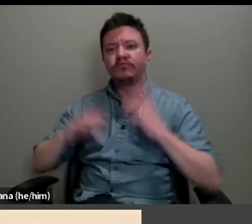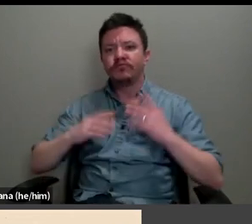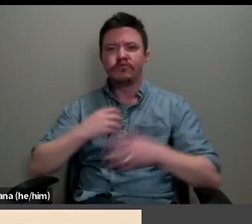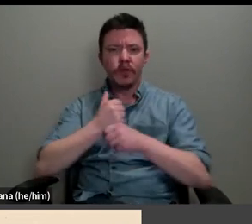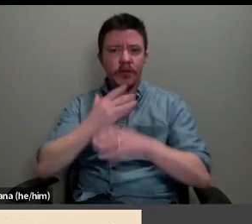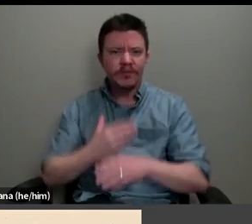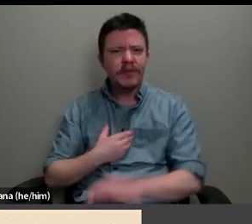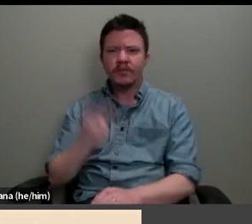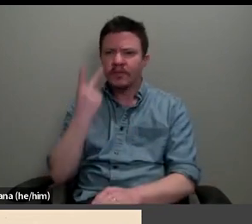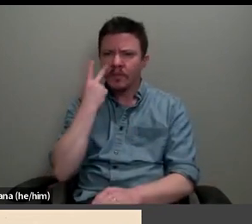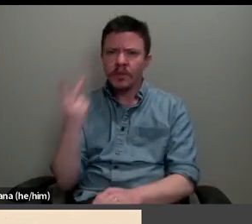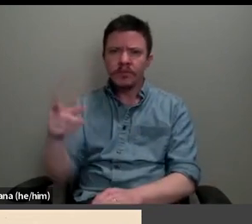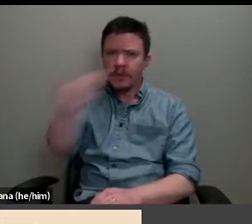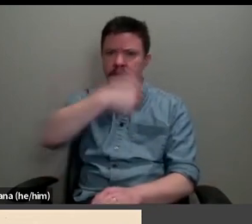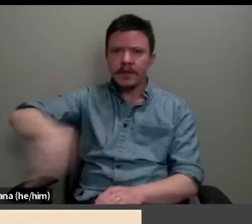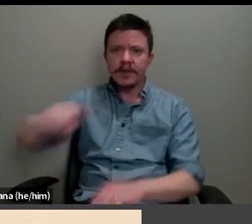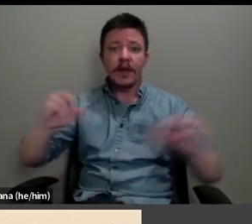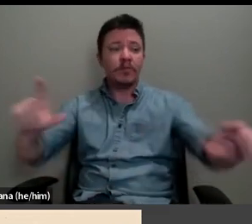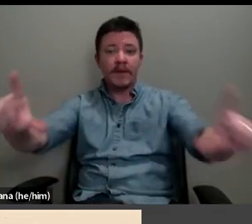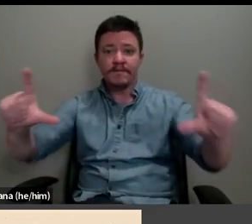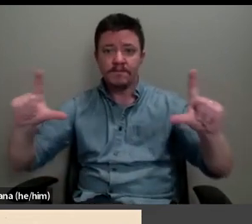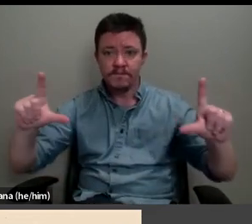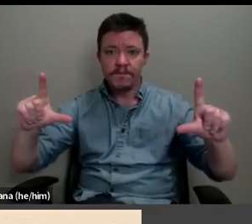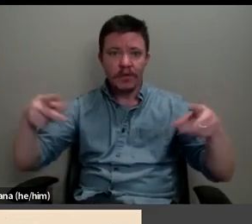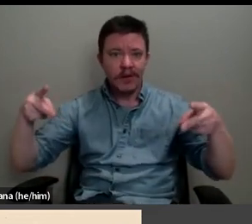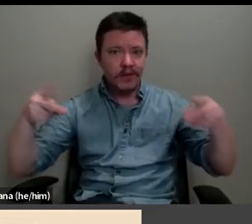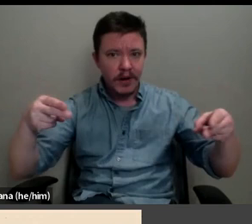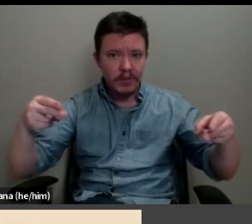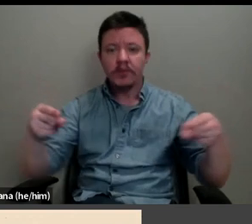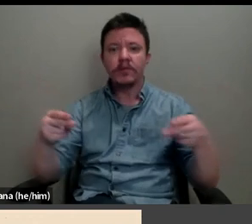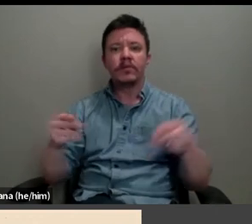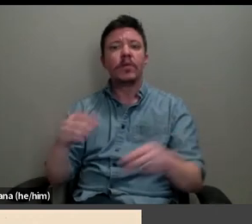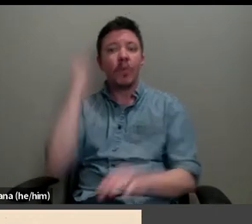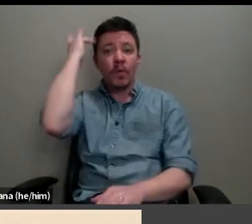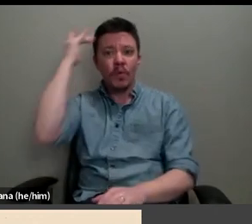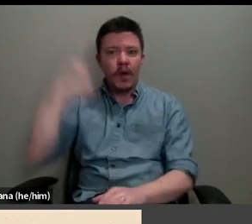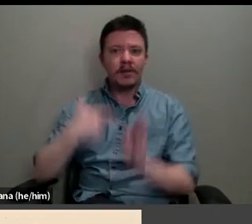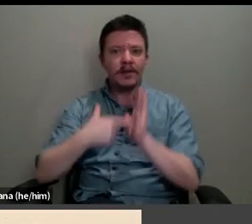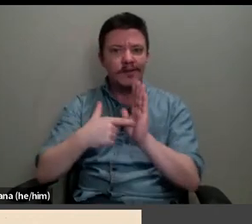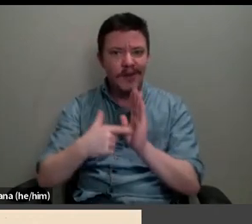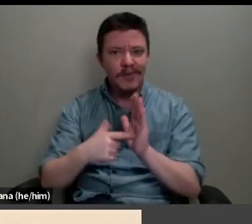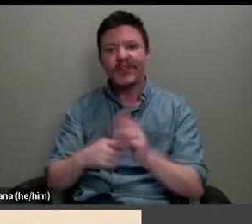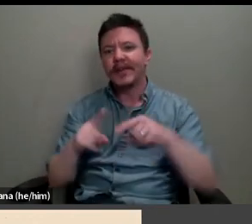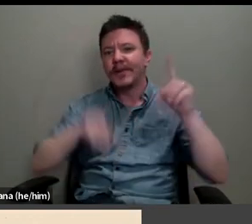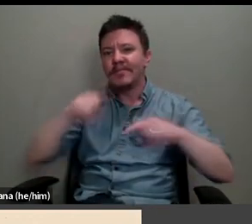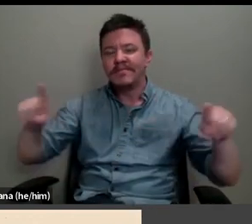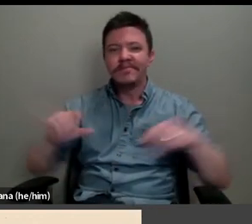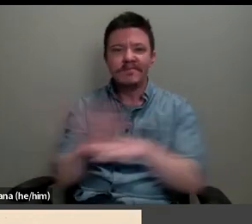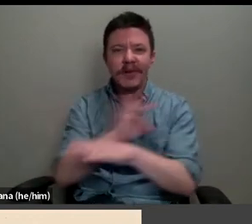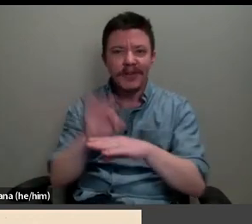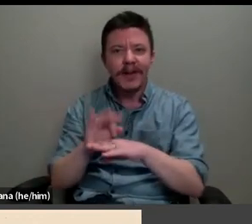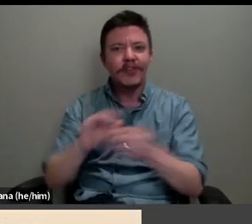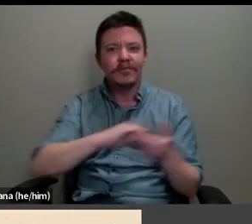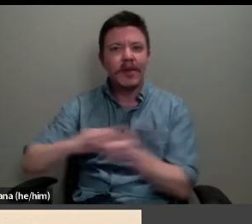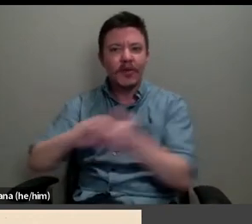same cropped foreground dining chair visual shorthand for a multifunctional and cooperative use of